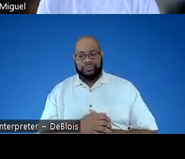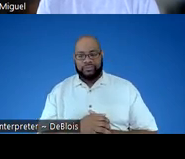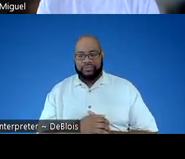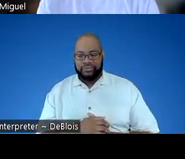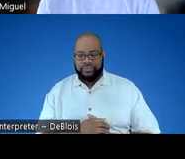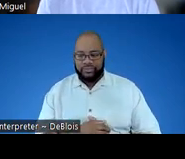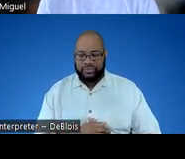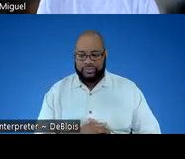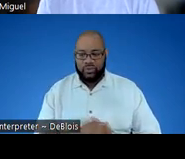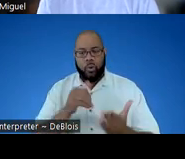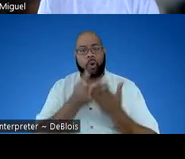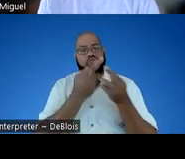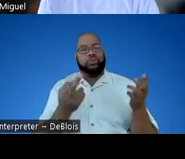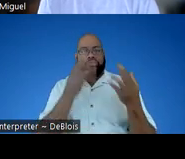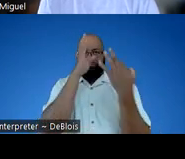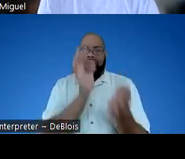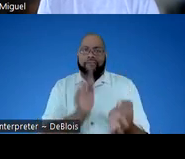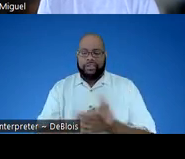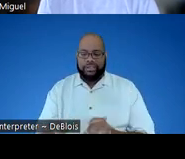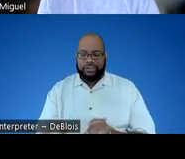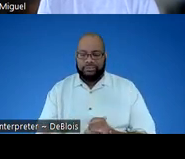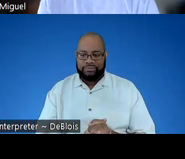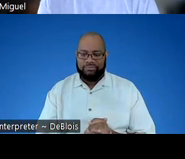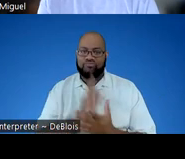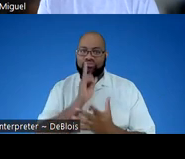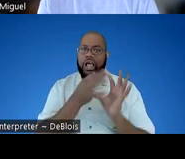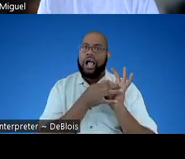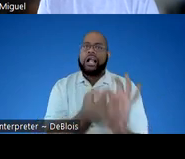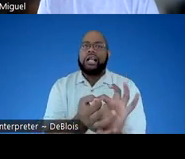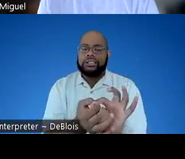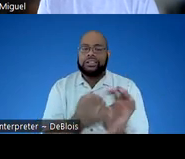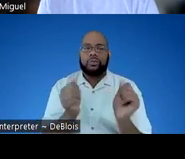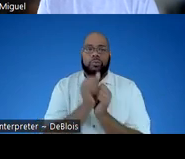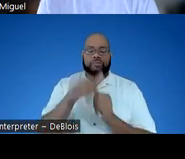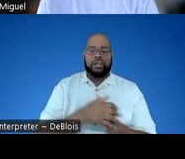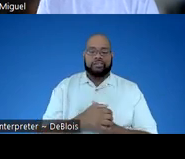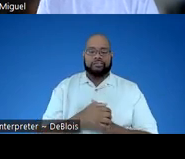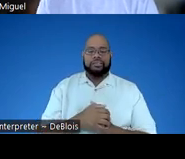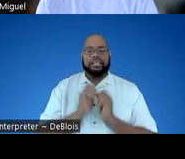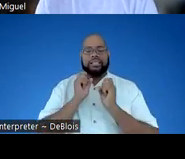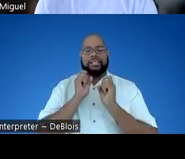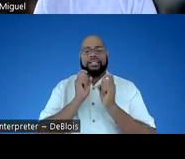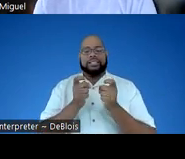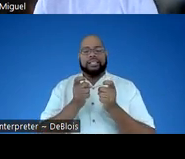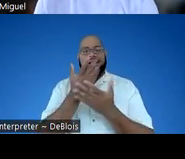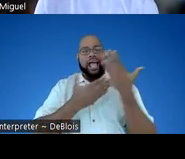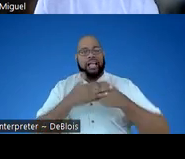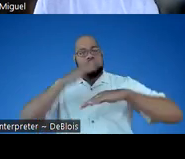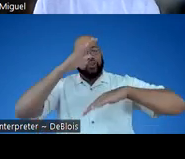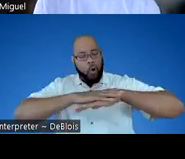And all of your resources definitely are so connected to that, getting hands-on